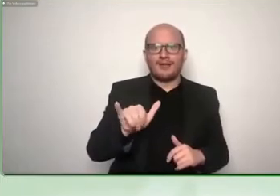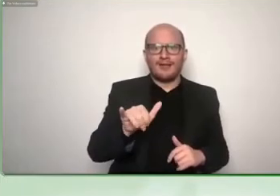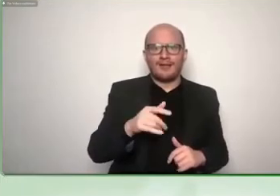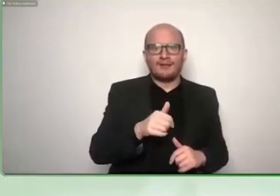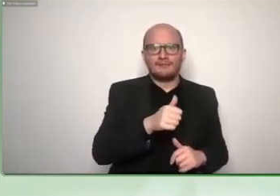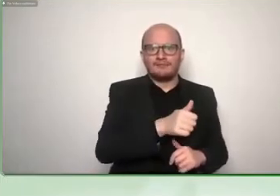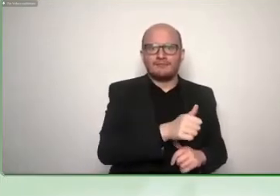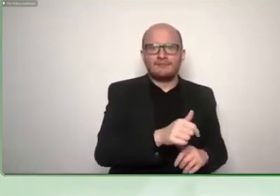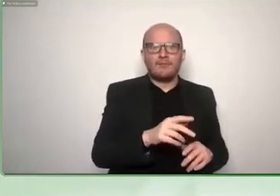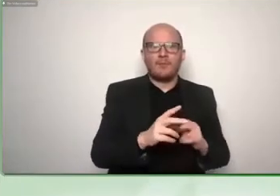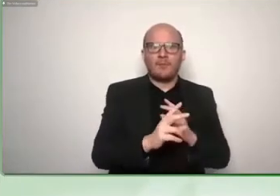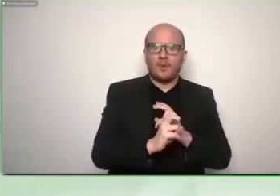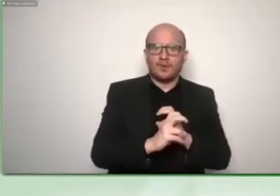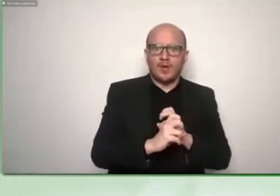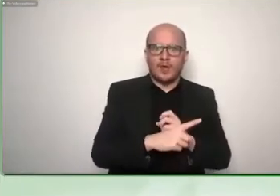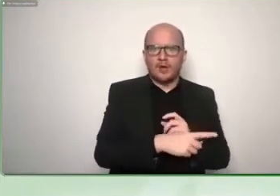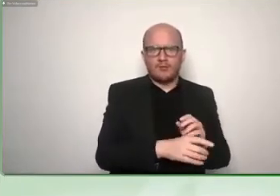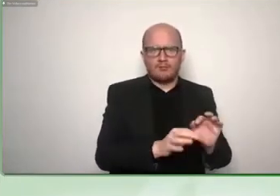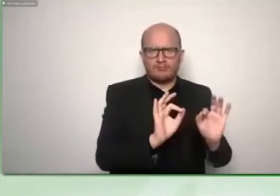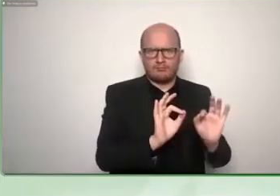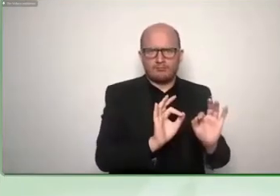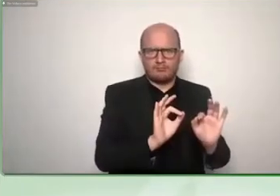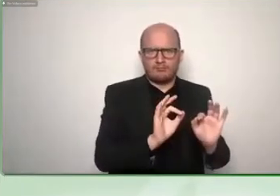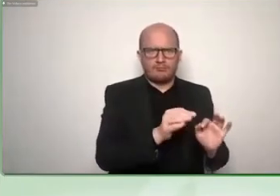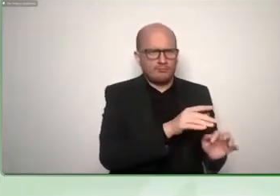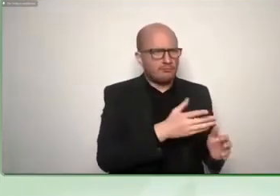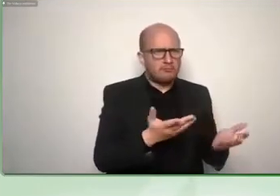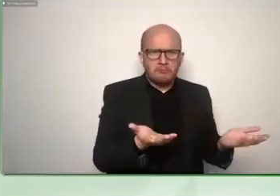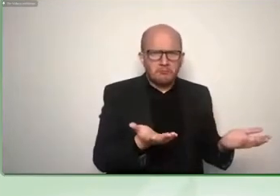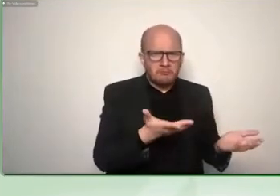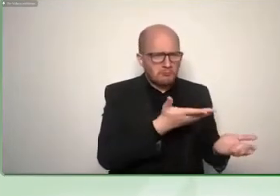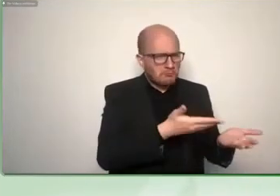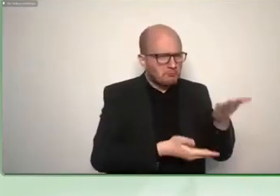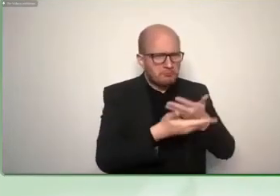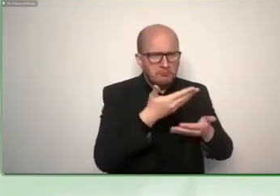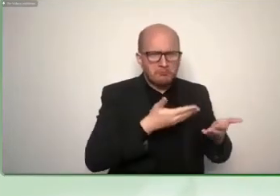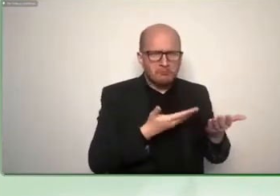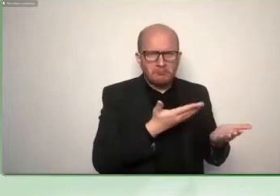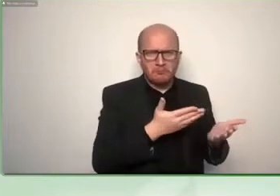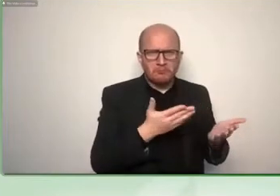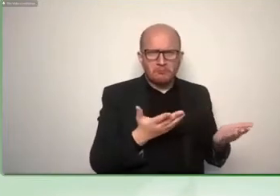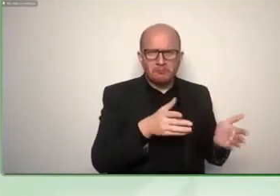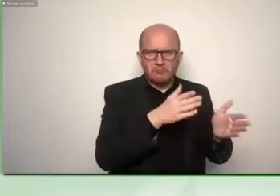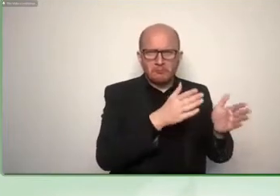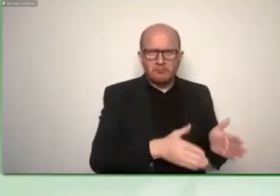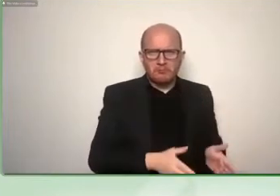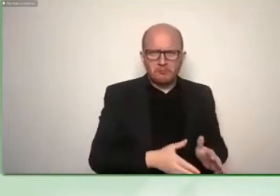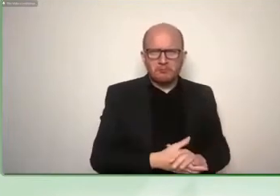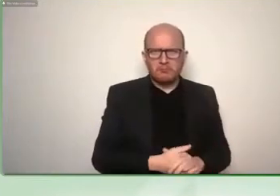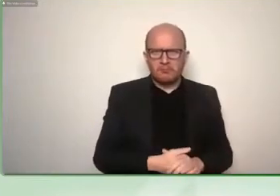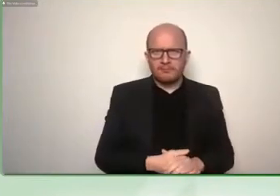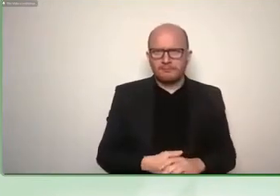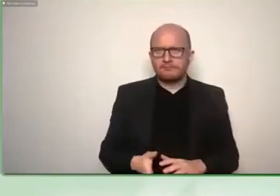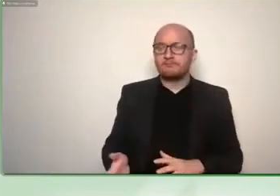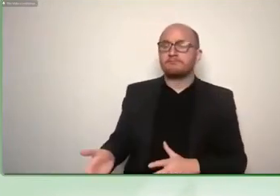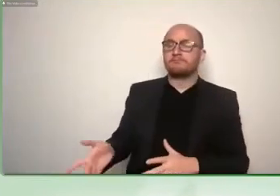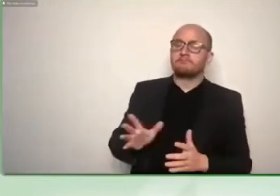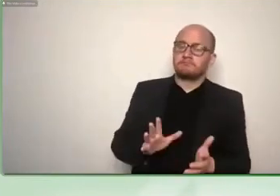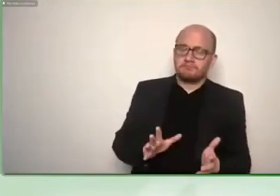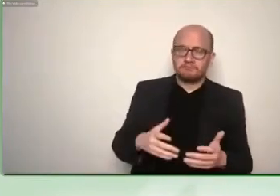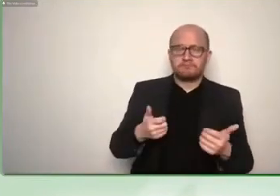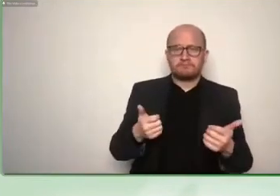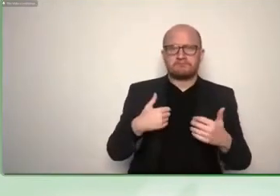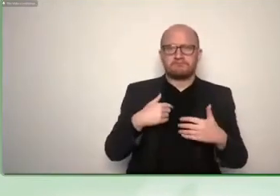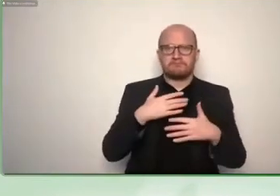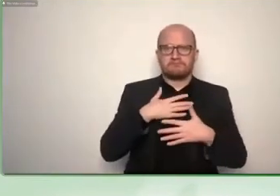you and why is lorman so important for you thank you michael i'm very pleased to be talking to you